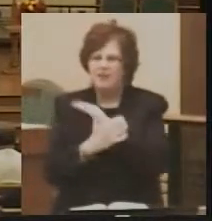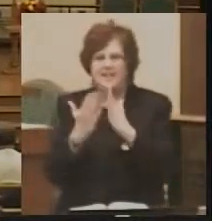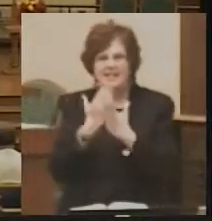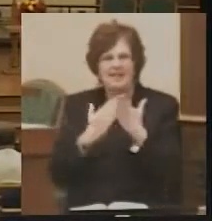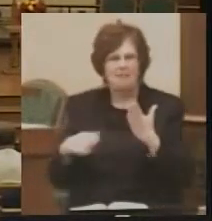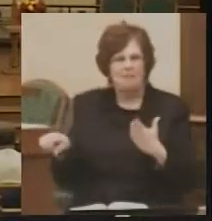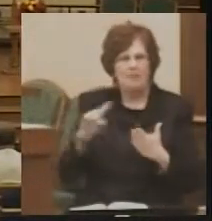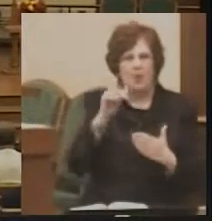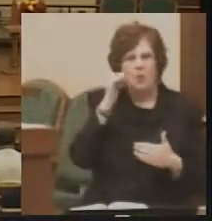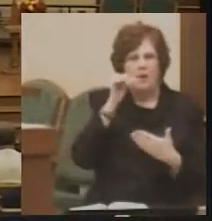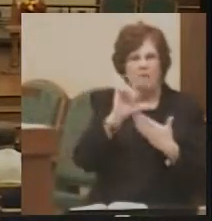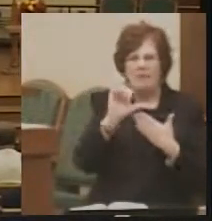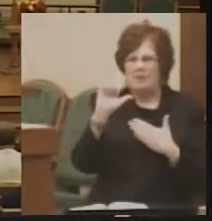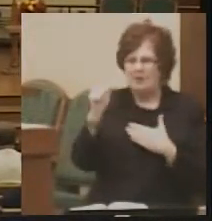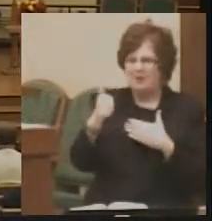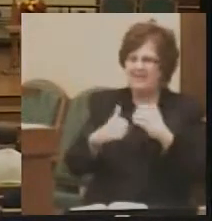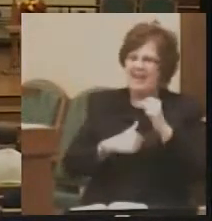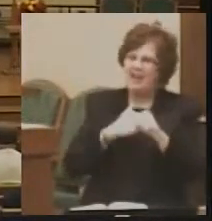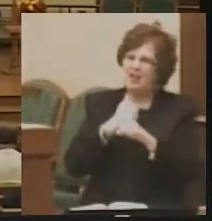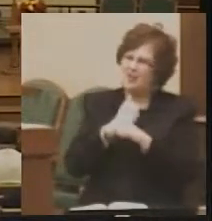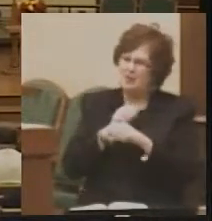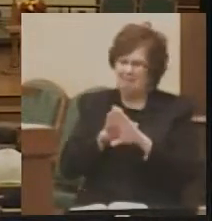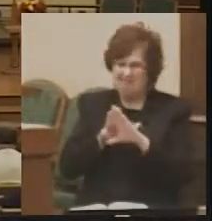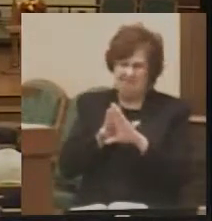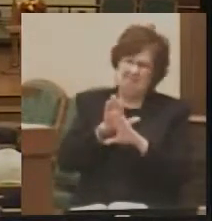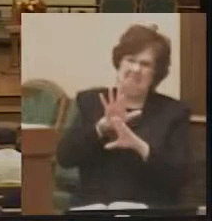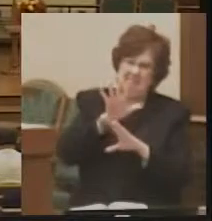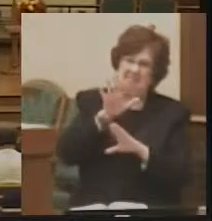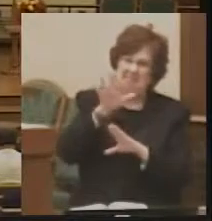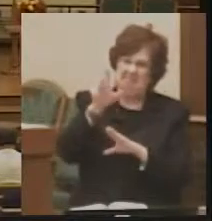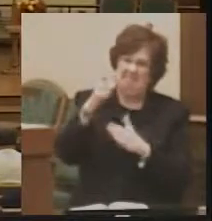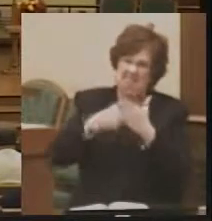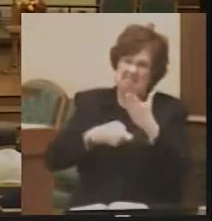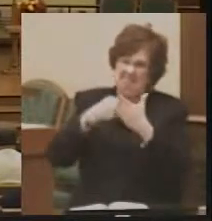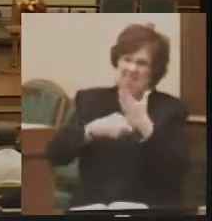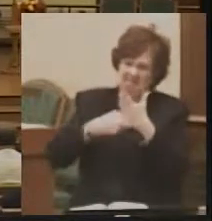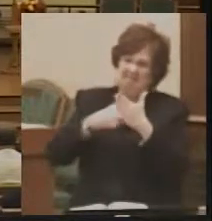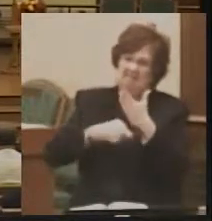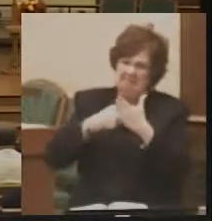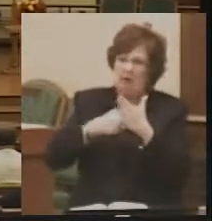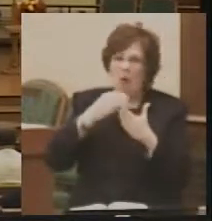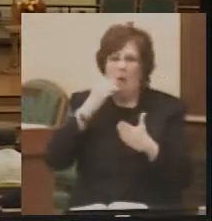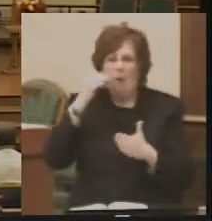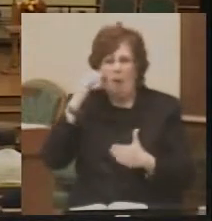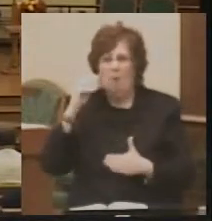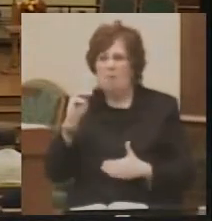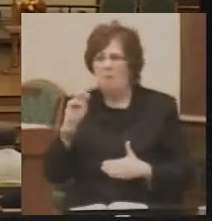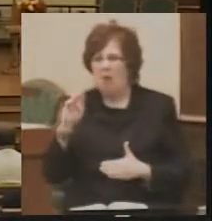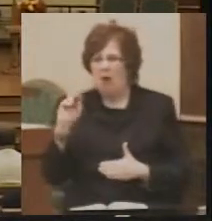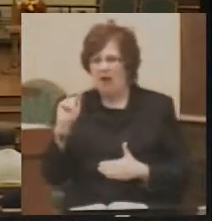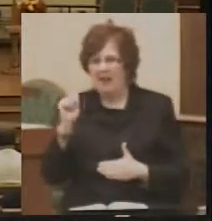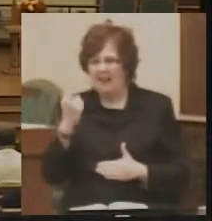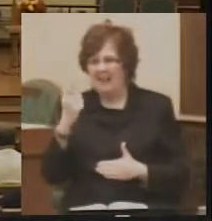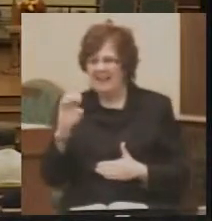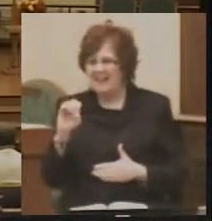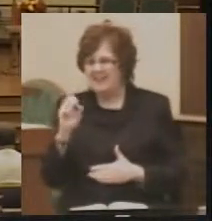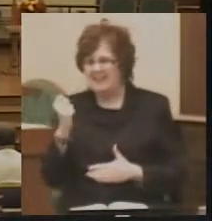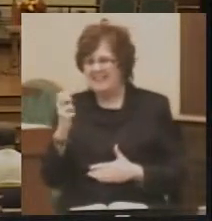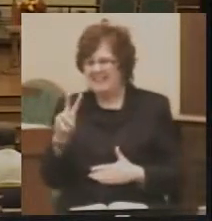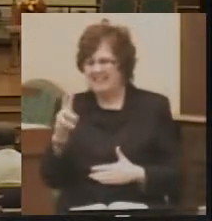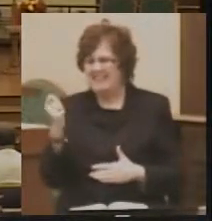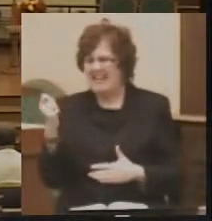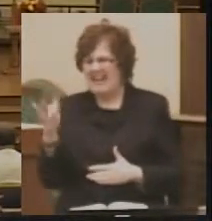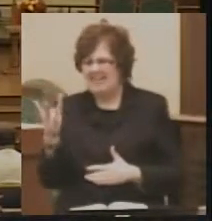remember a decade with inflation in the double digits every year, with home mortgages at 17 and 18 percent.